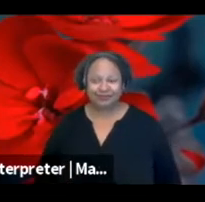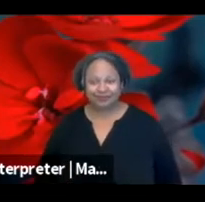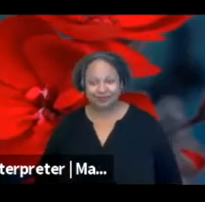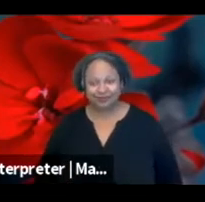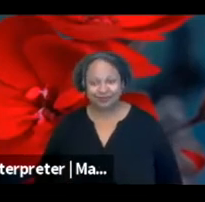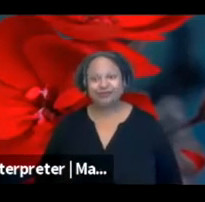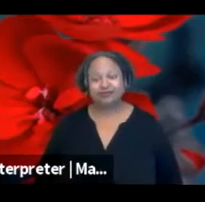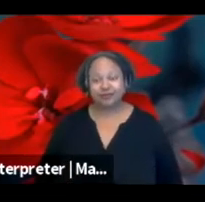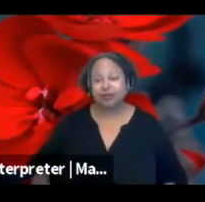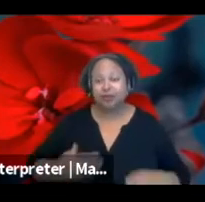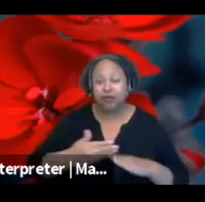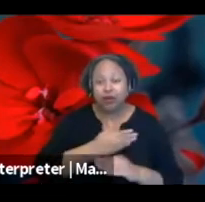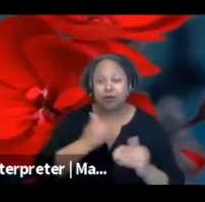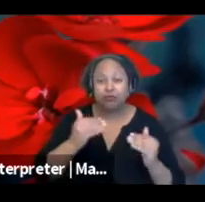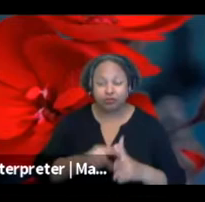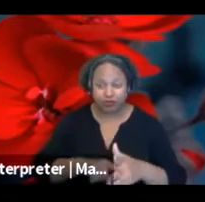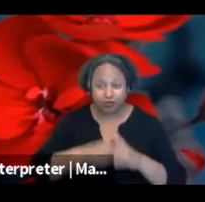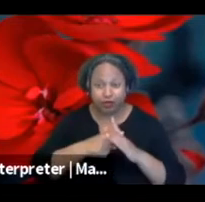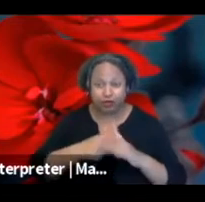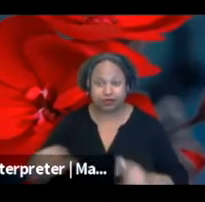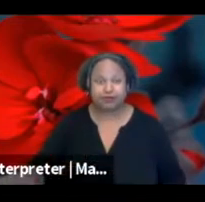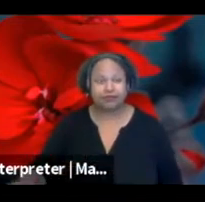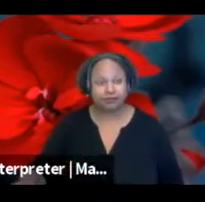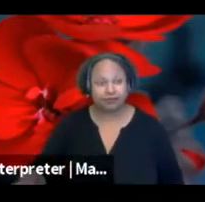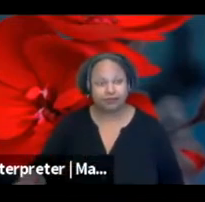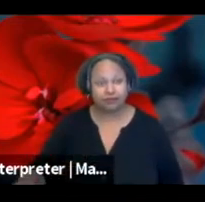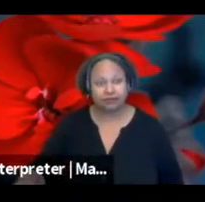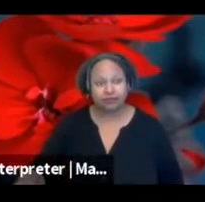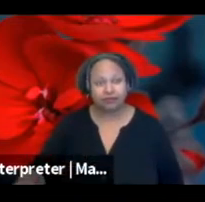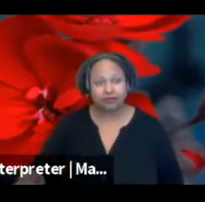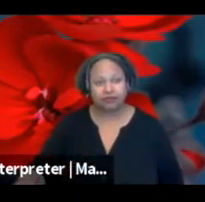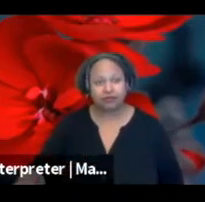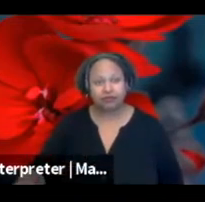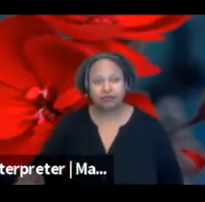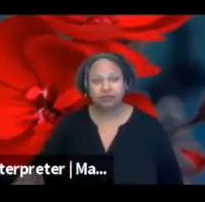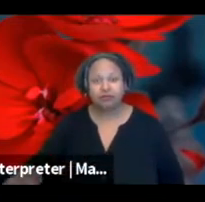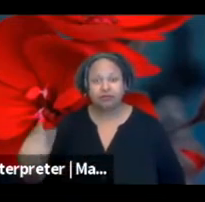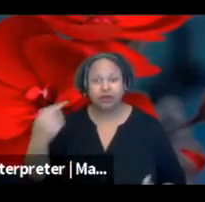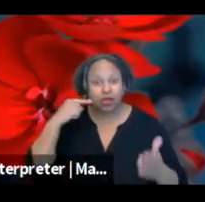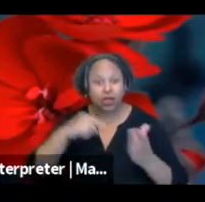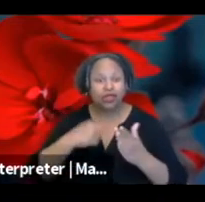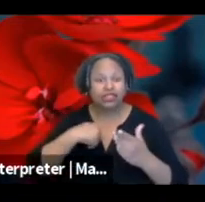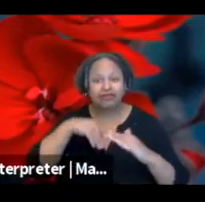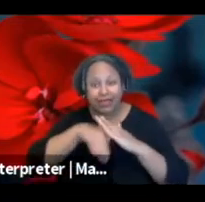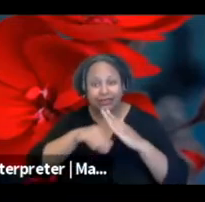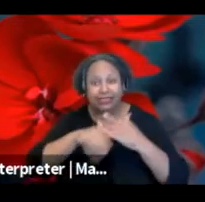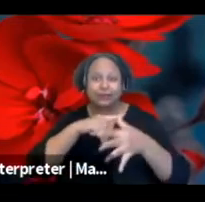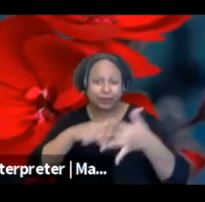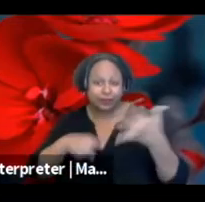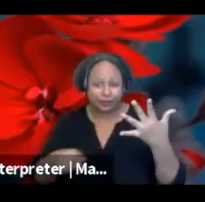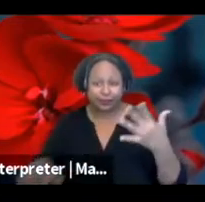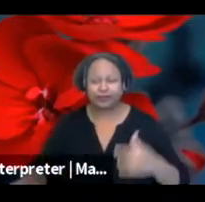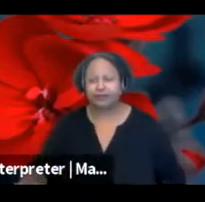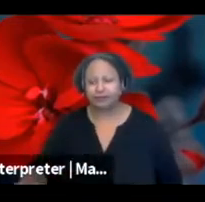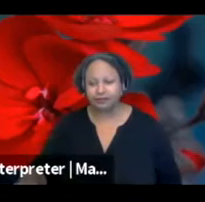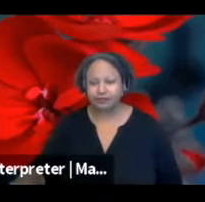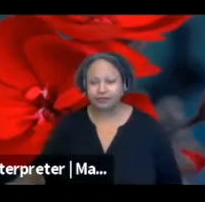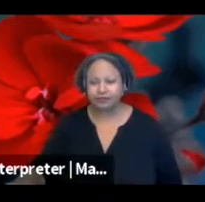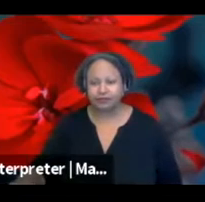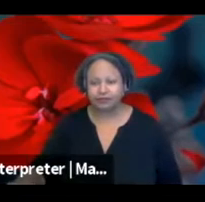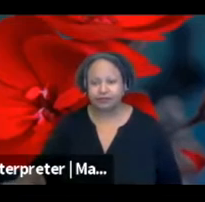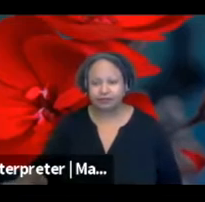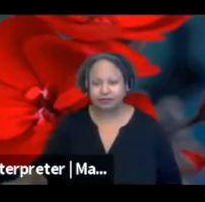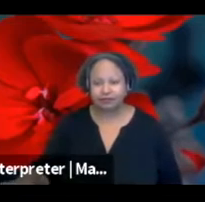So before we start, I just want to acknowledge some of the accessibility features here. So ASL interpretation